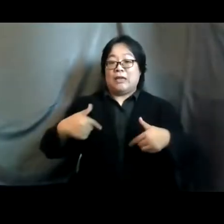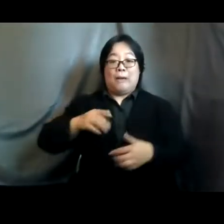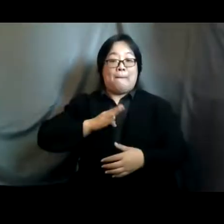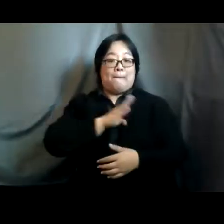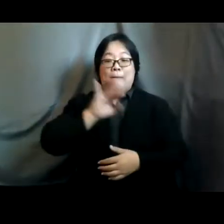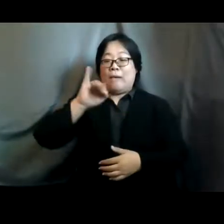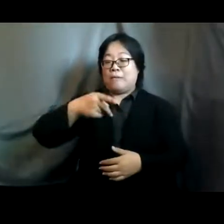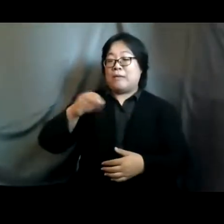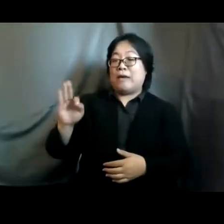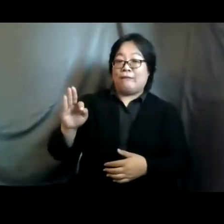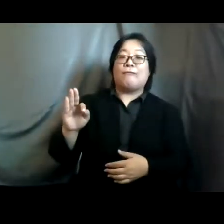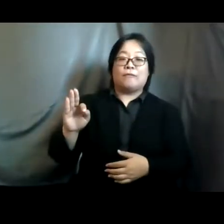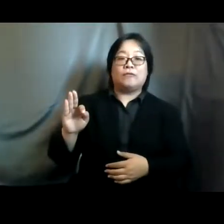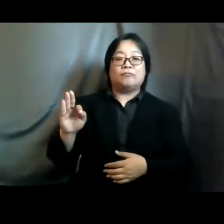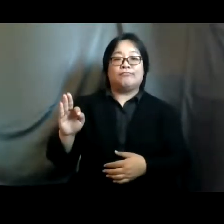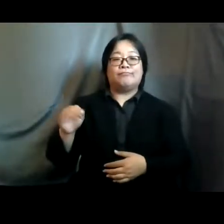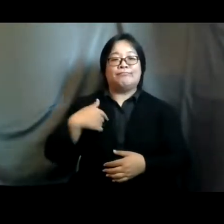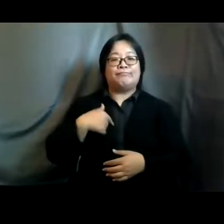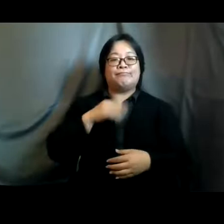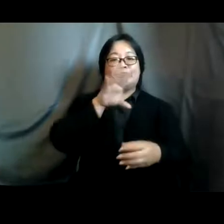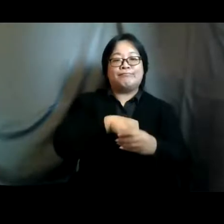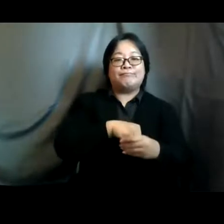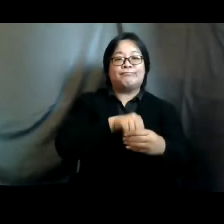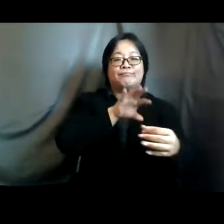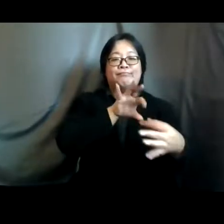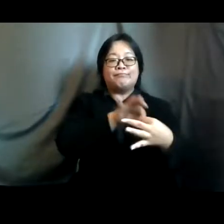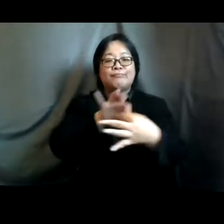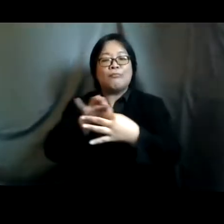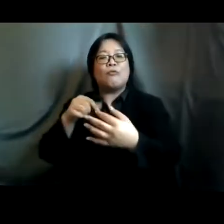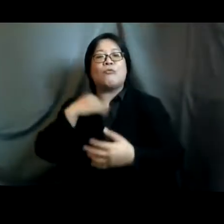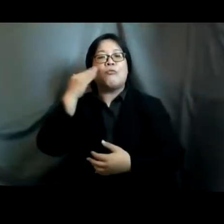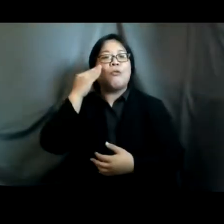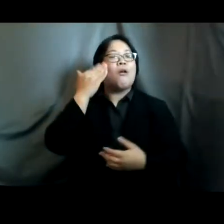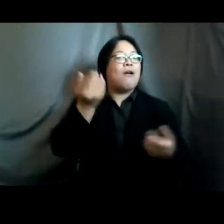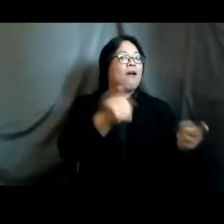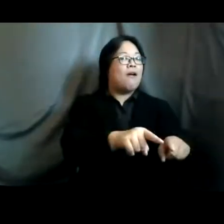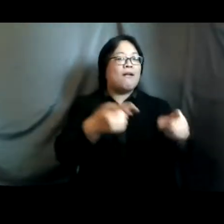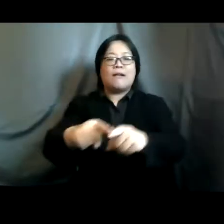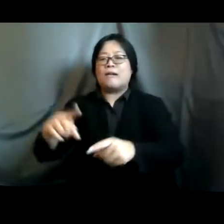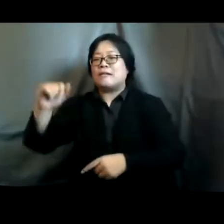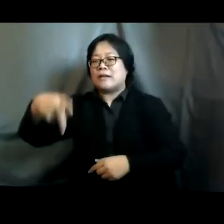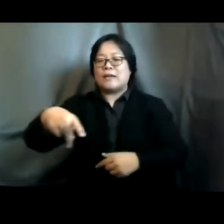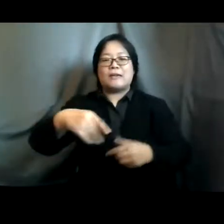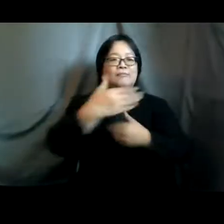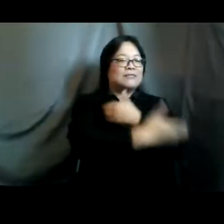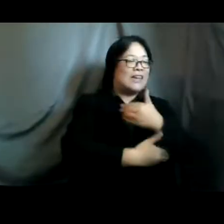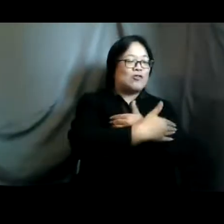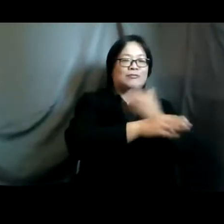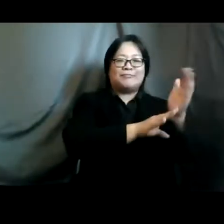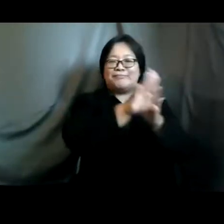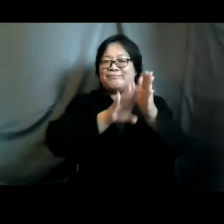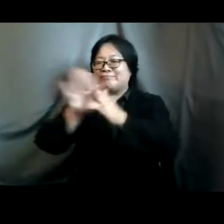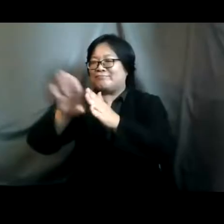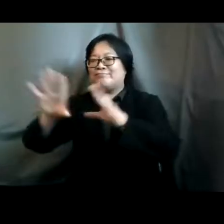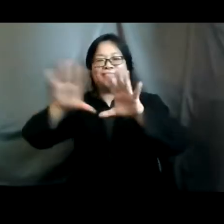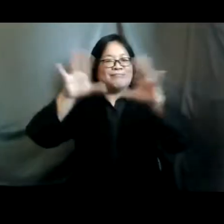uh working globally i now know that there has been a gap in many developed and developing countries as well around the world